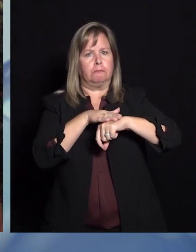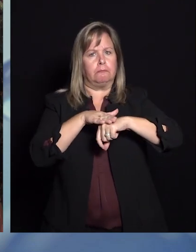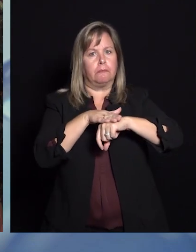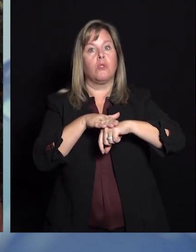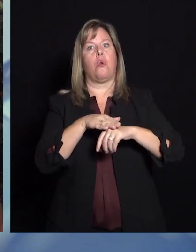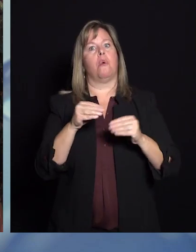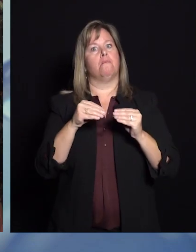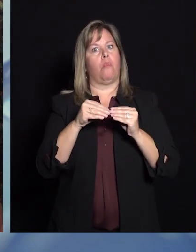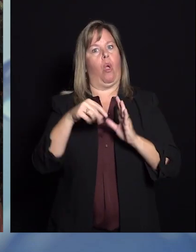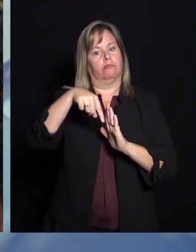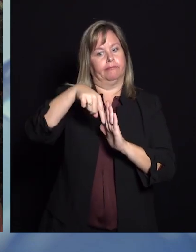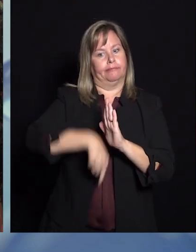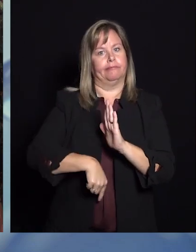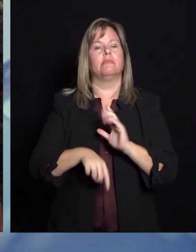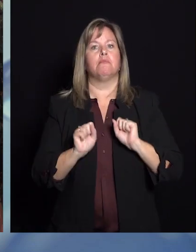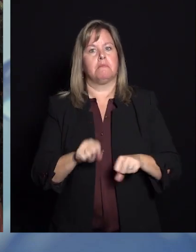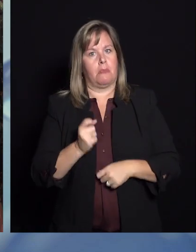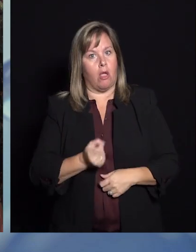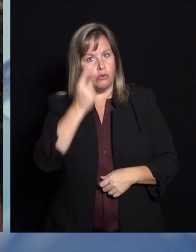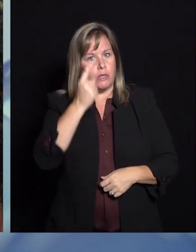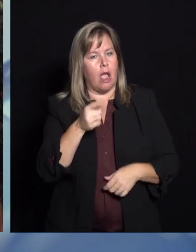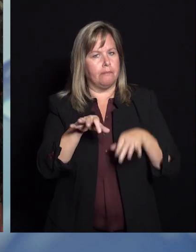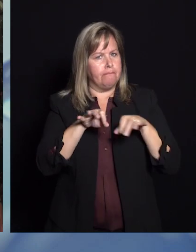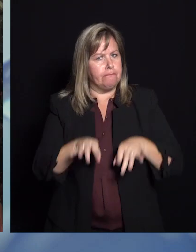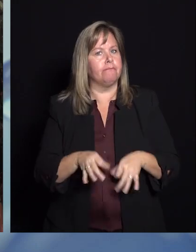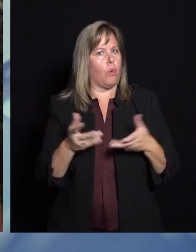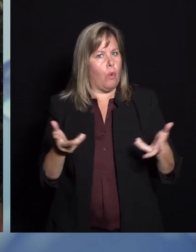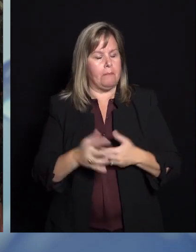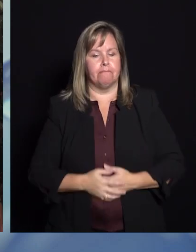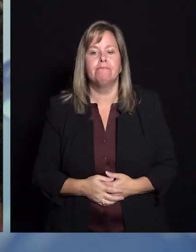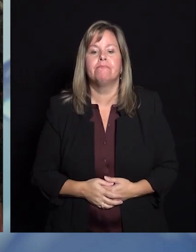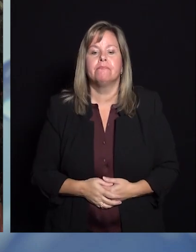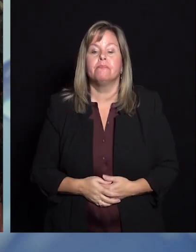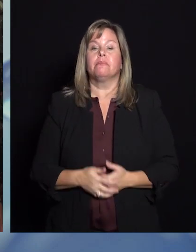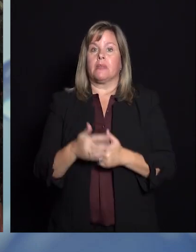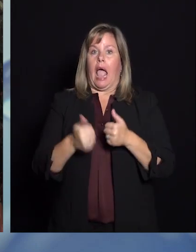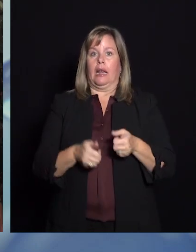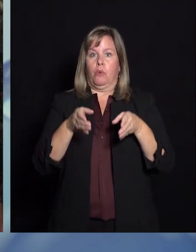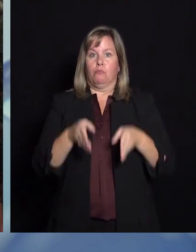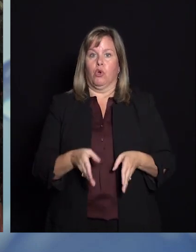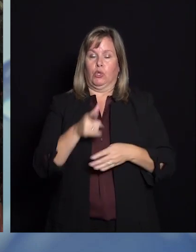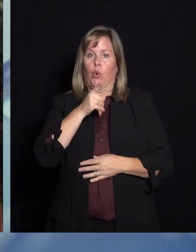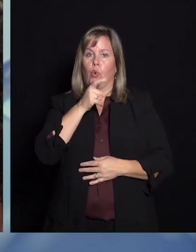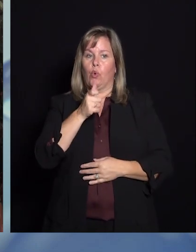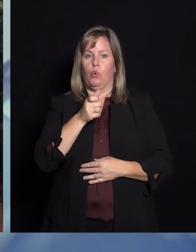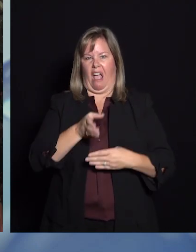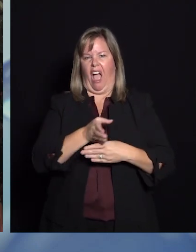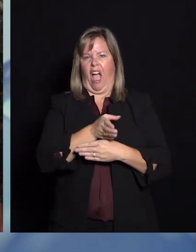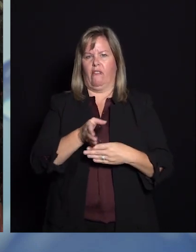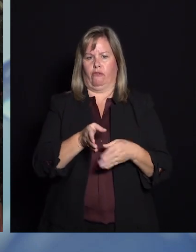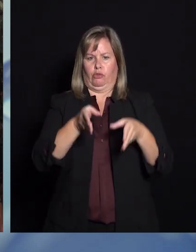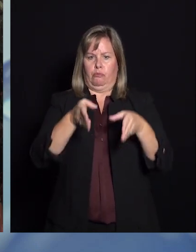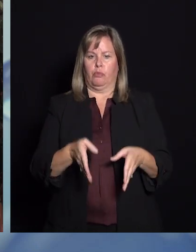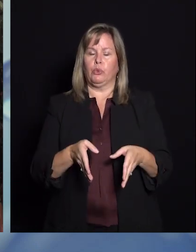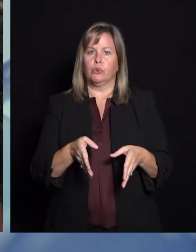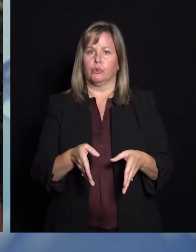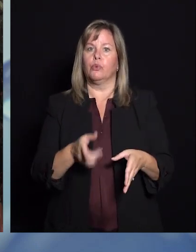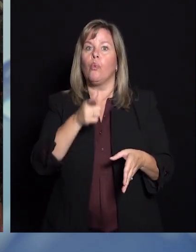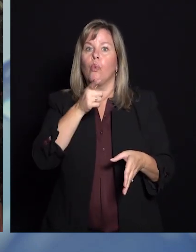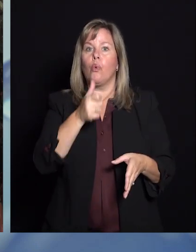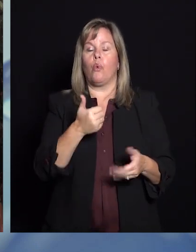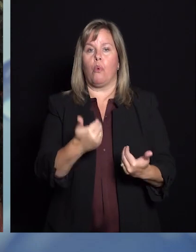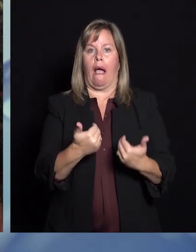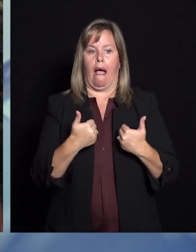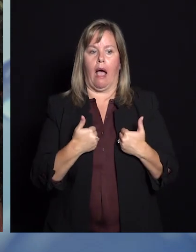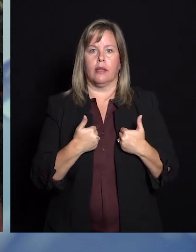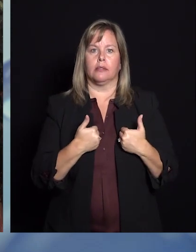And that what we can learn here is that for any individual, generally speaking, the average individual in these age groups